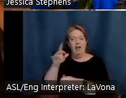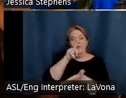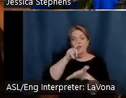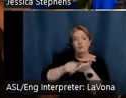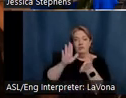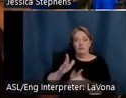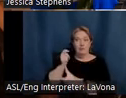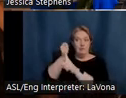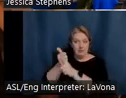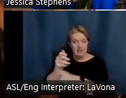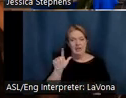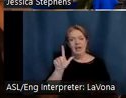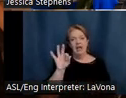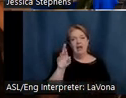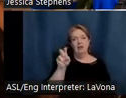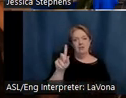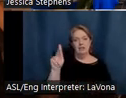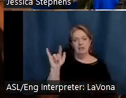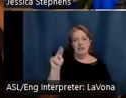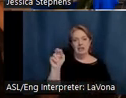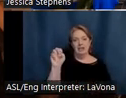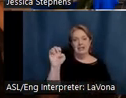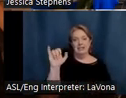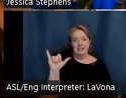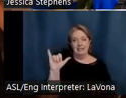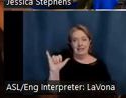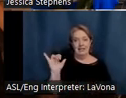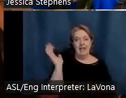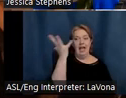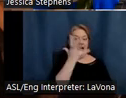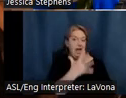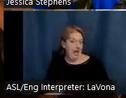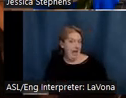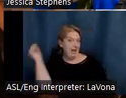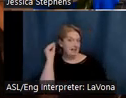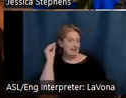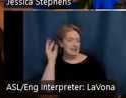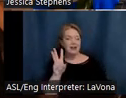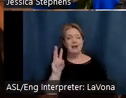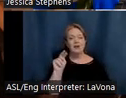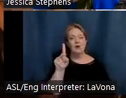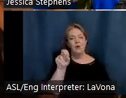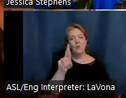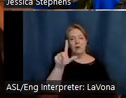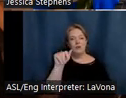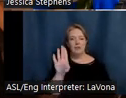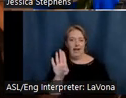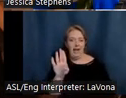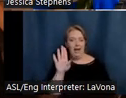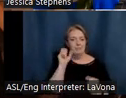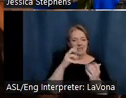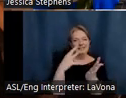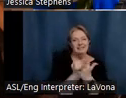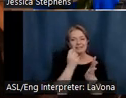himself, Alfred Kinsey. And Wonderland, Wonder Lab awaits you with science-based